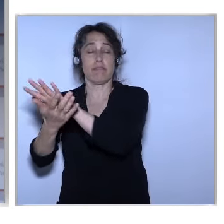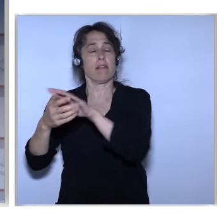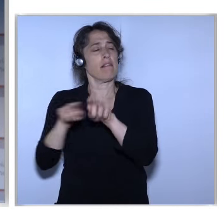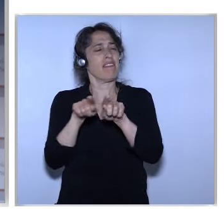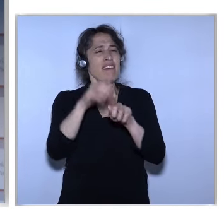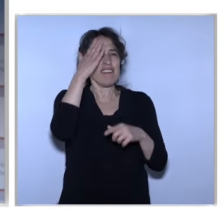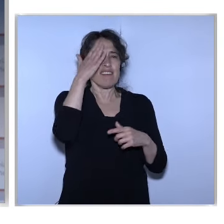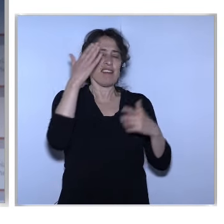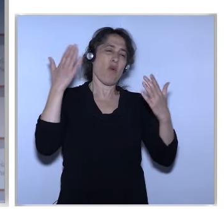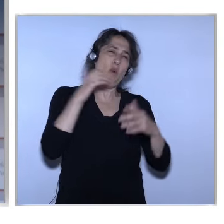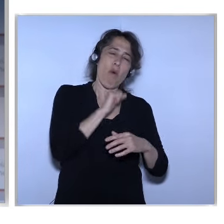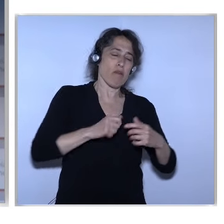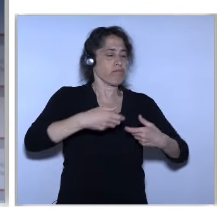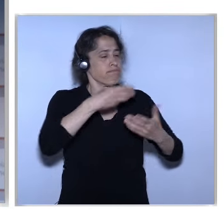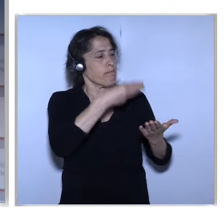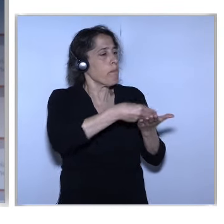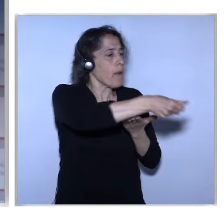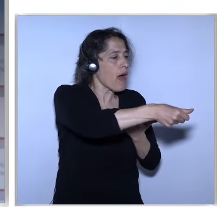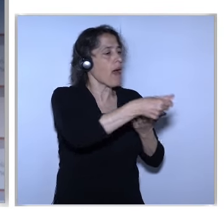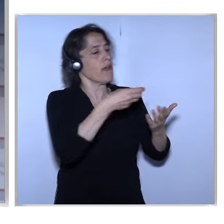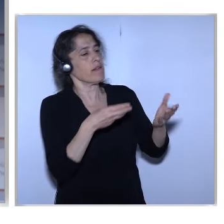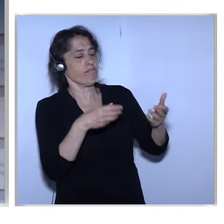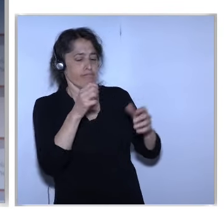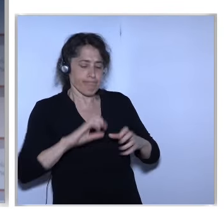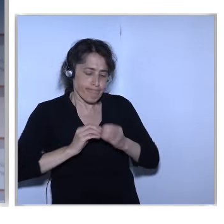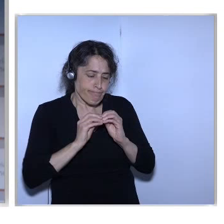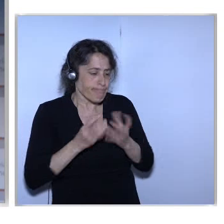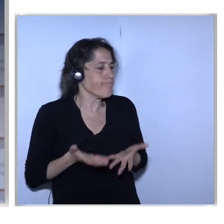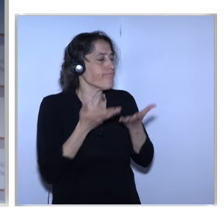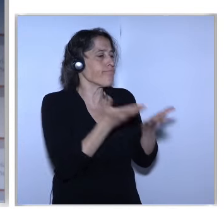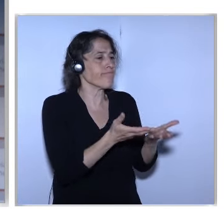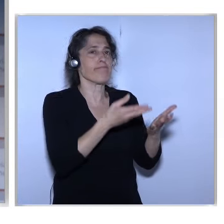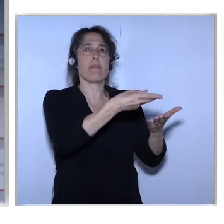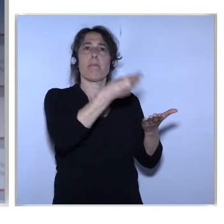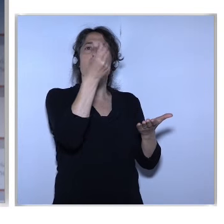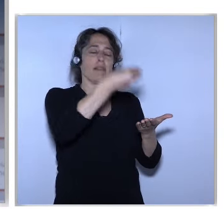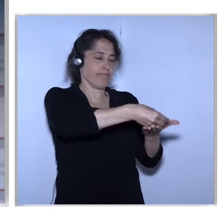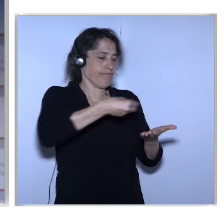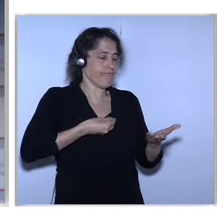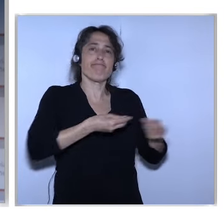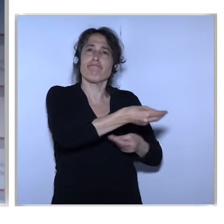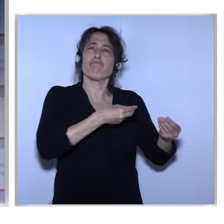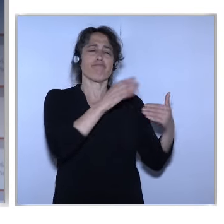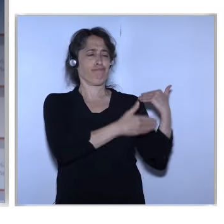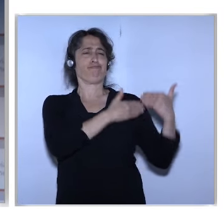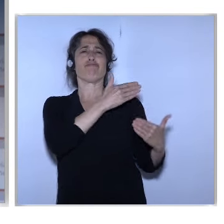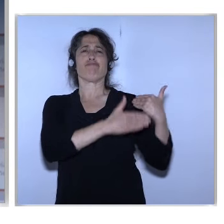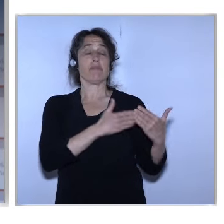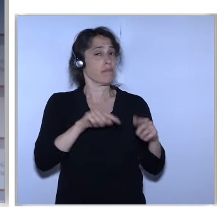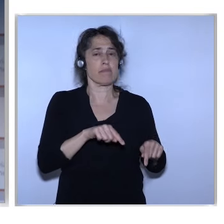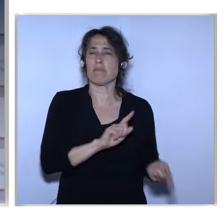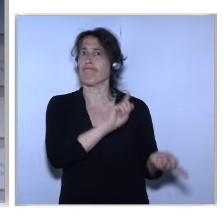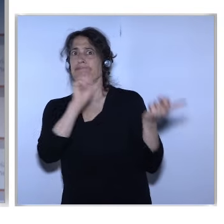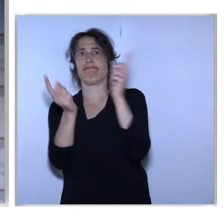throughout Our societies And this digitalization It modifies